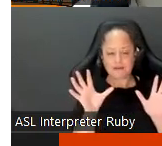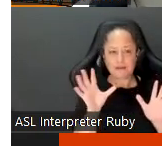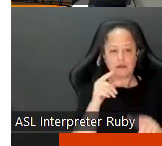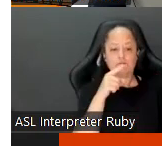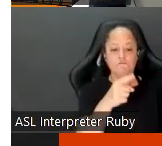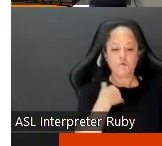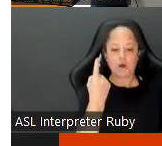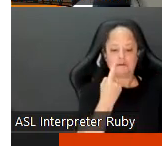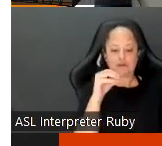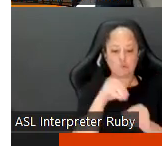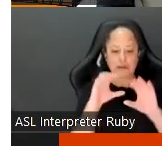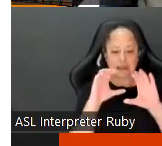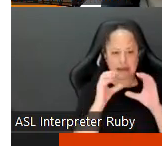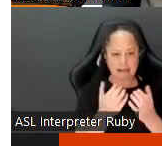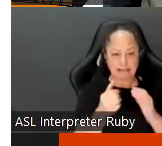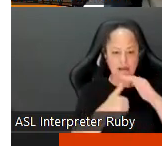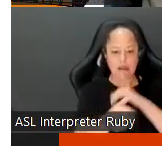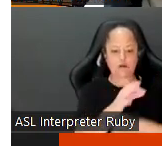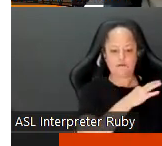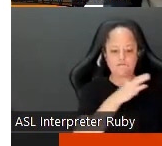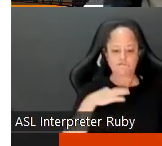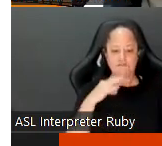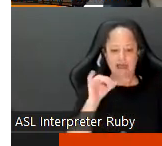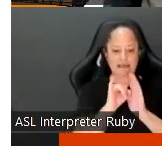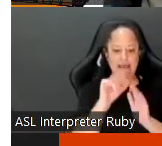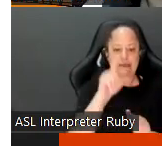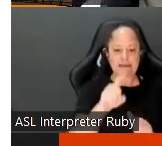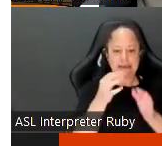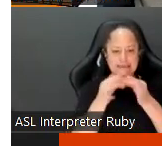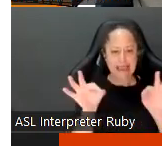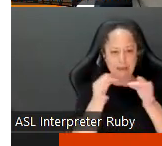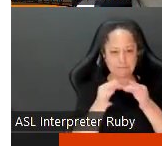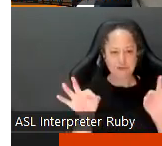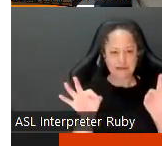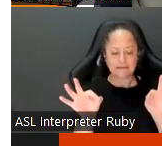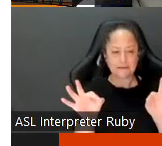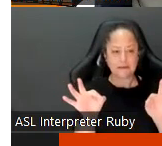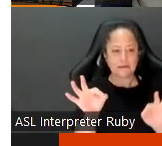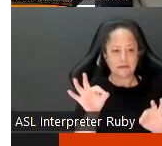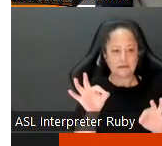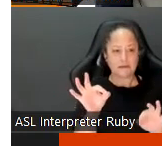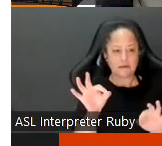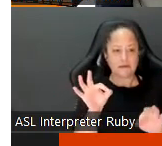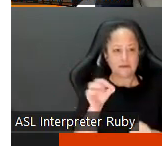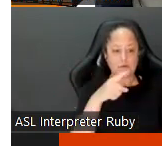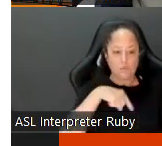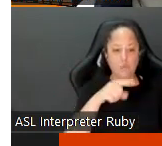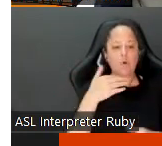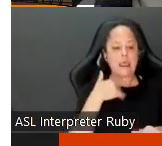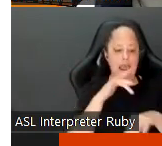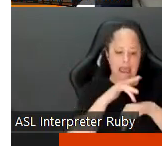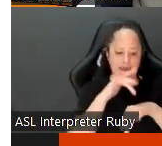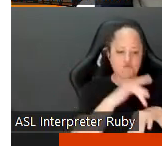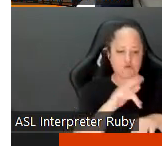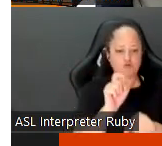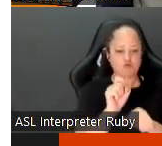you have someone in your class right under faculty notification that needs captioning right um it isn't that you you we have resources that you should